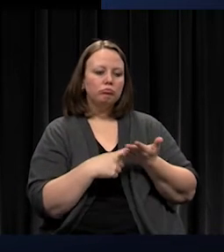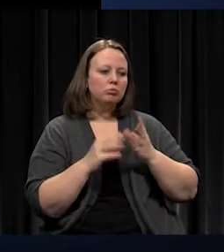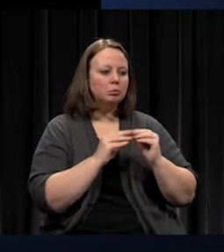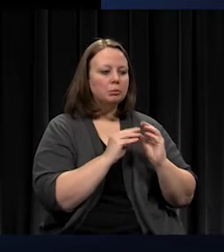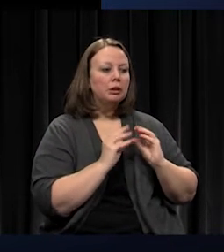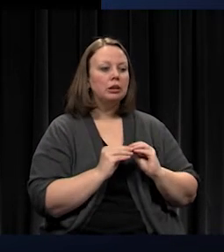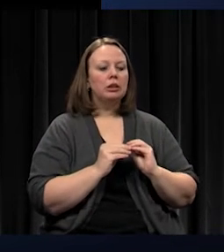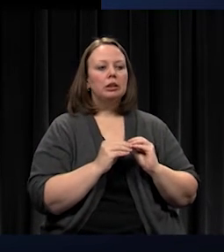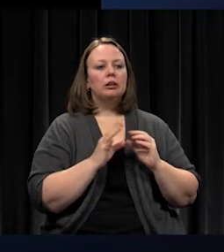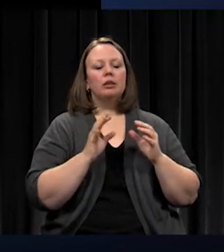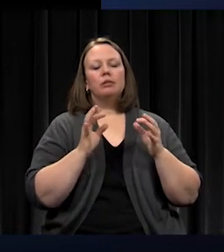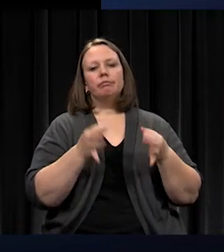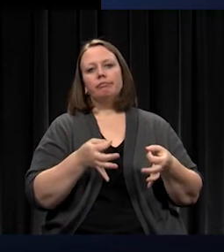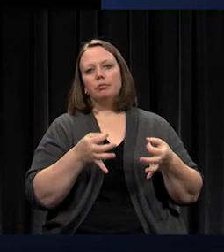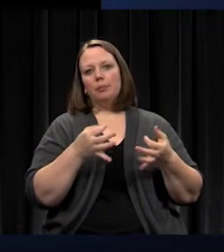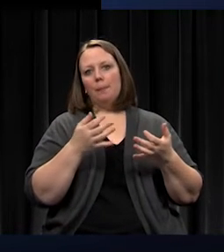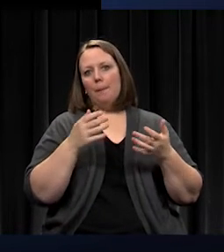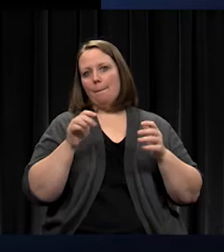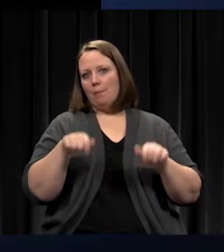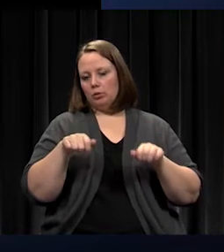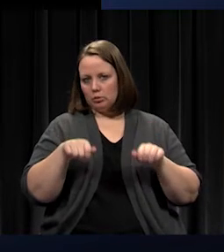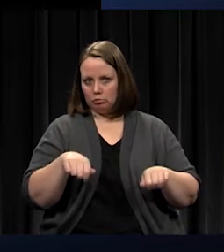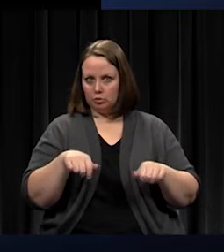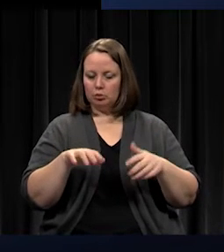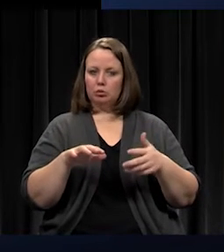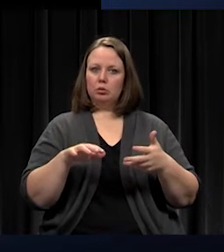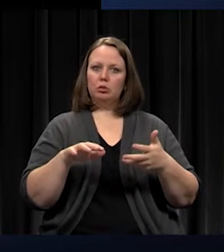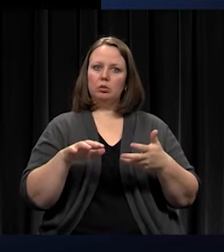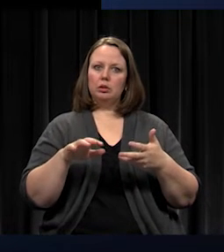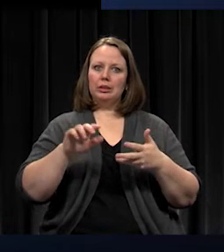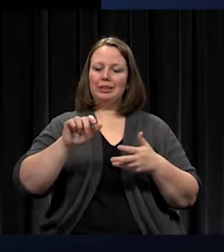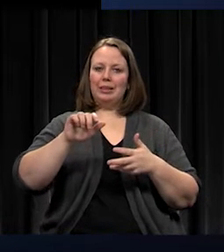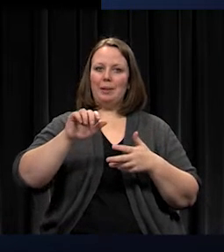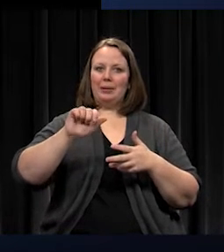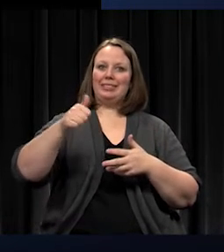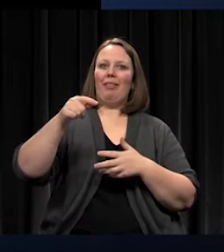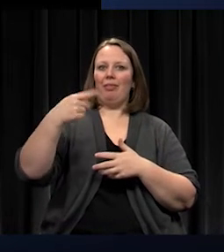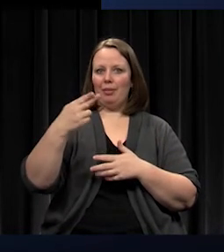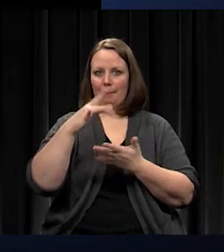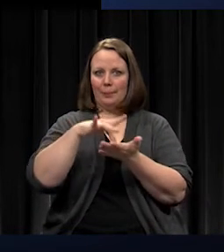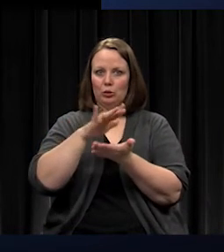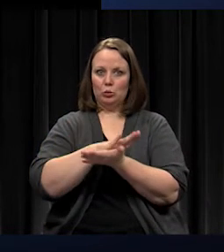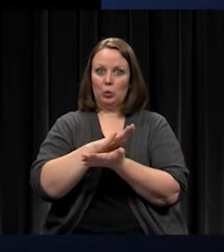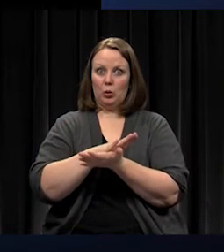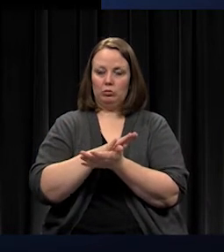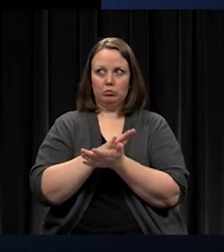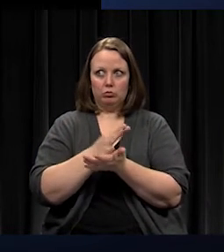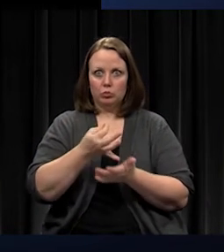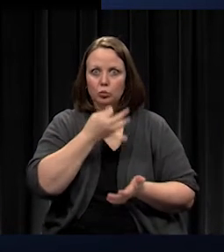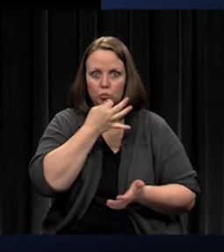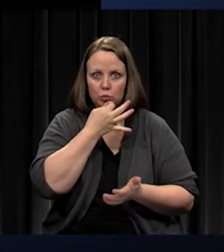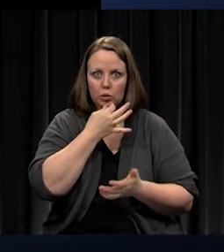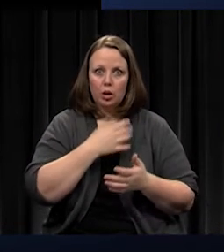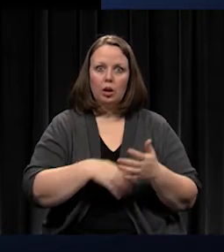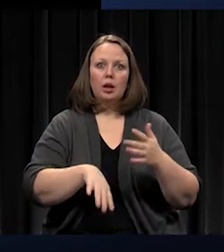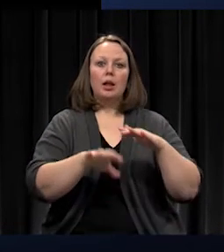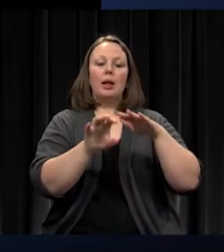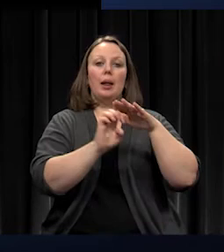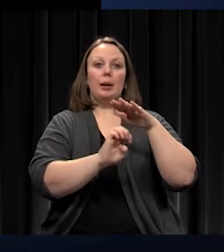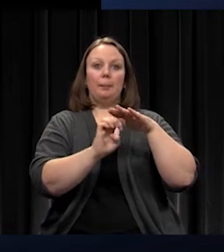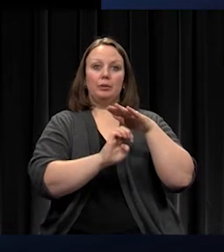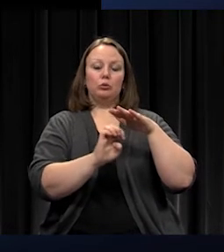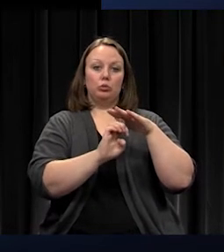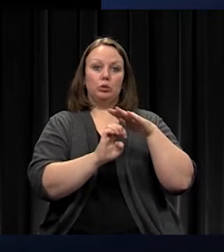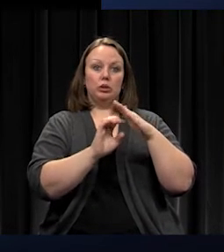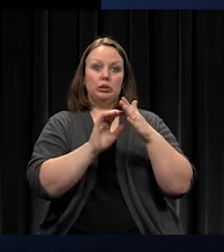looking at a 10th middle school potential immediately. Elementary number 36 will be needed around 2018.